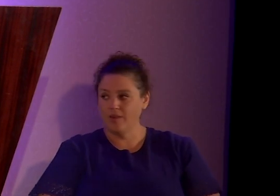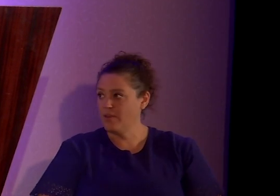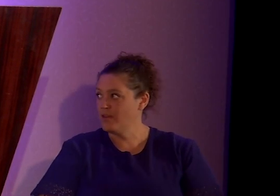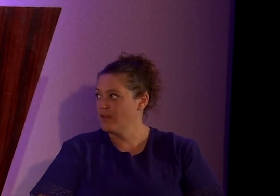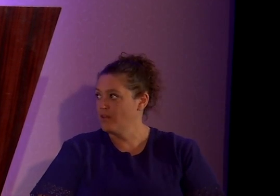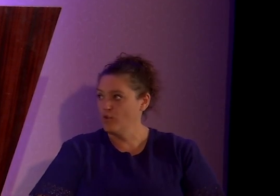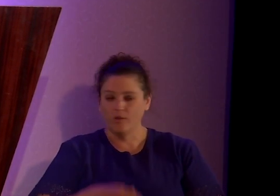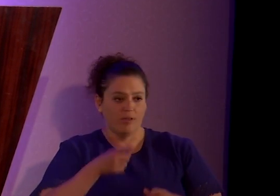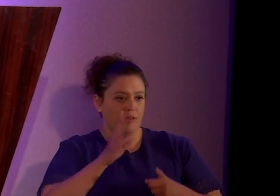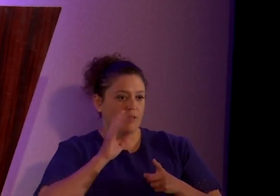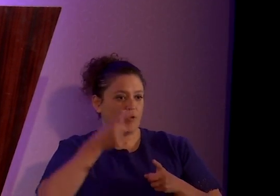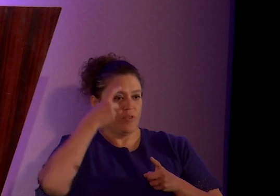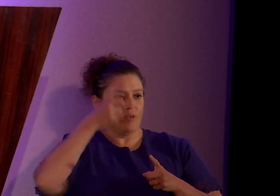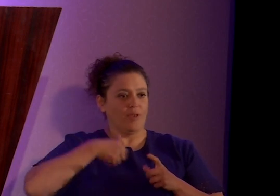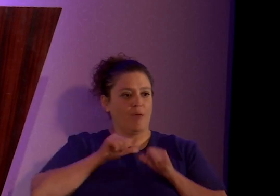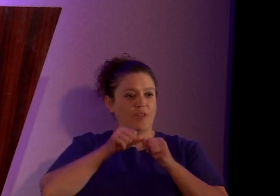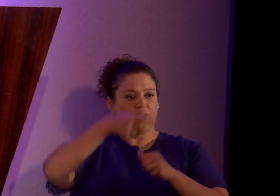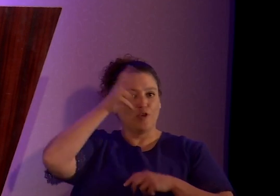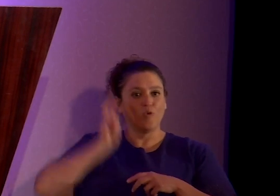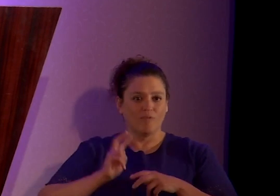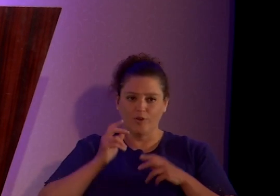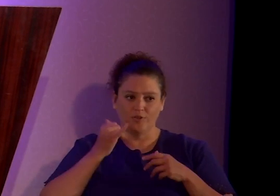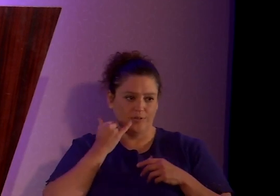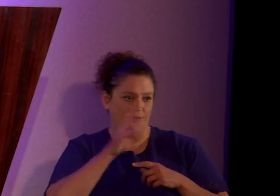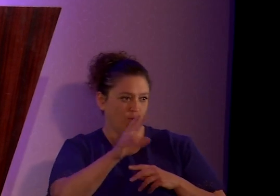virgin or not, even when they knew I wasn't. So.